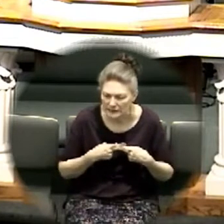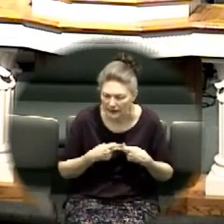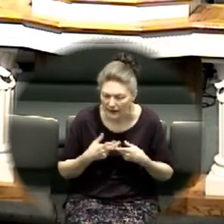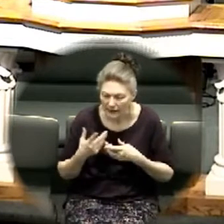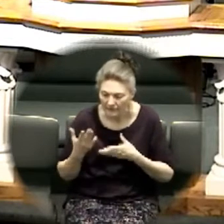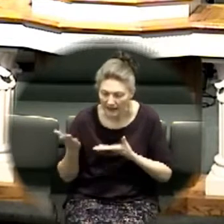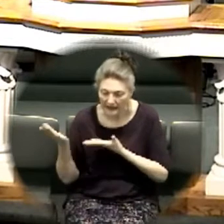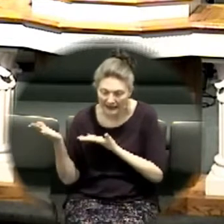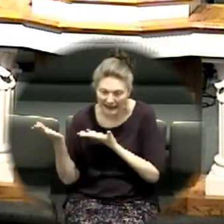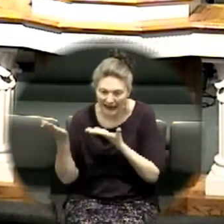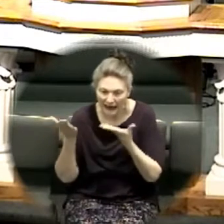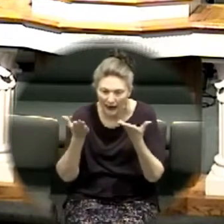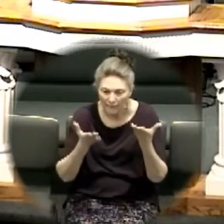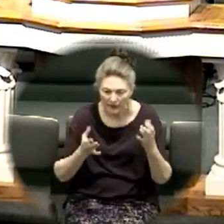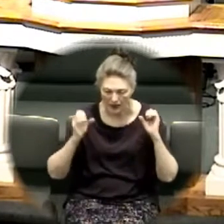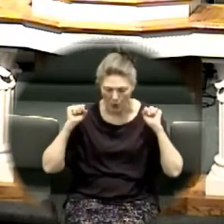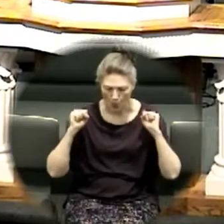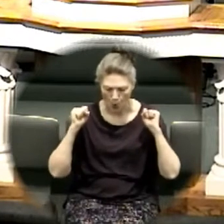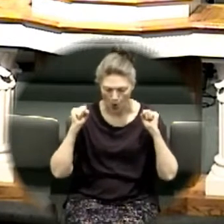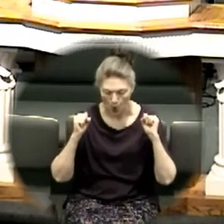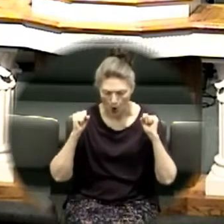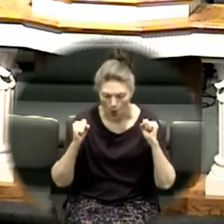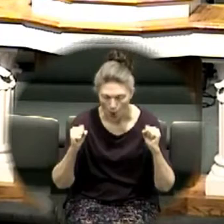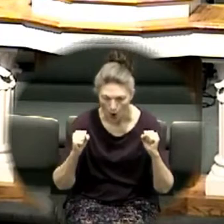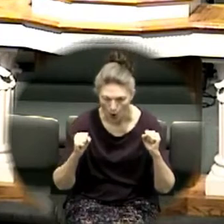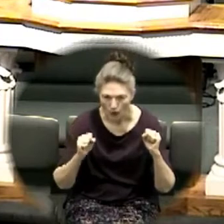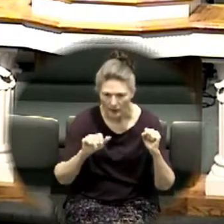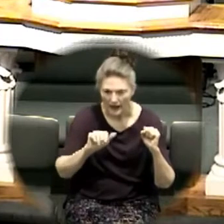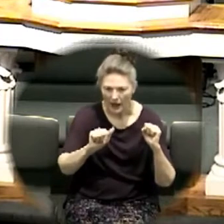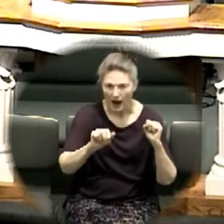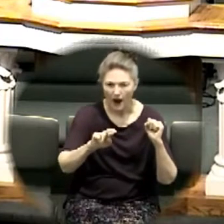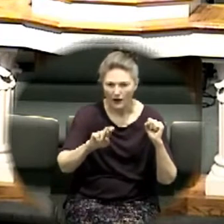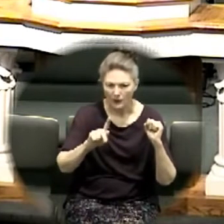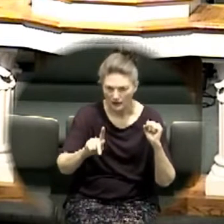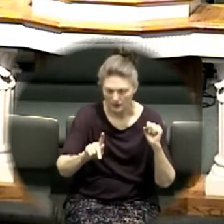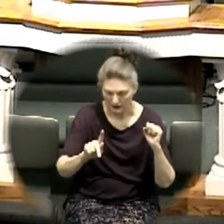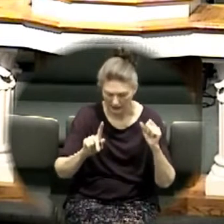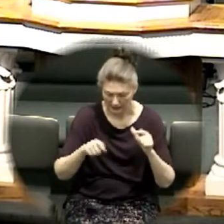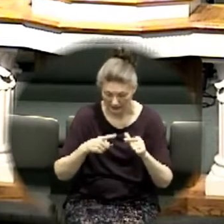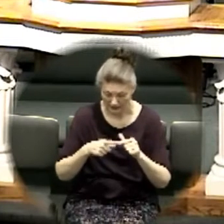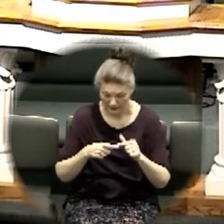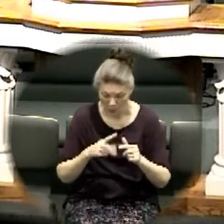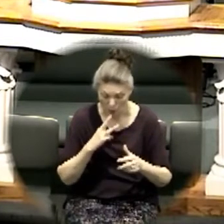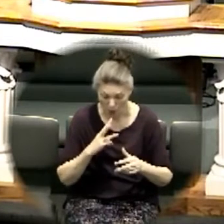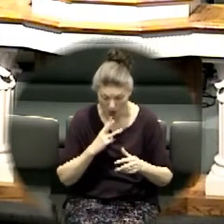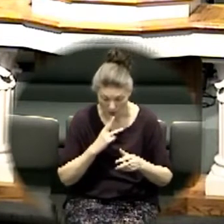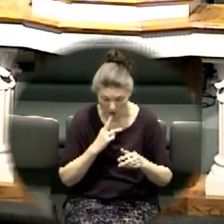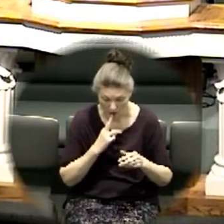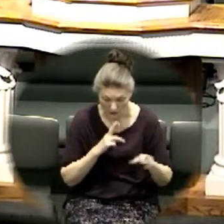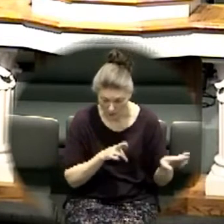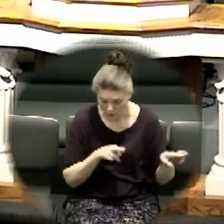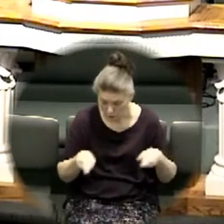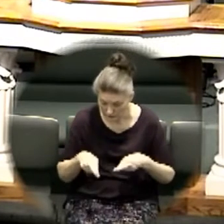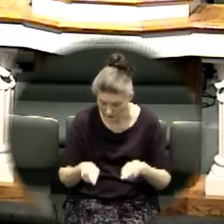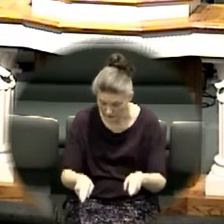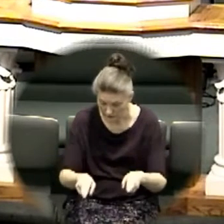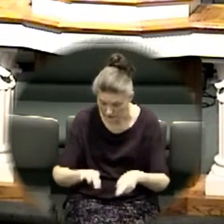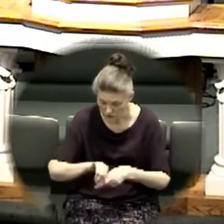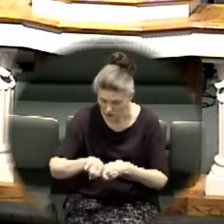their feet rest in the waters then the waters will be cut off that come down from above